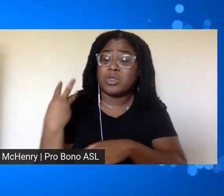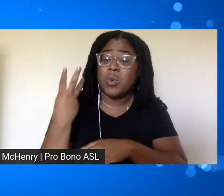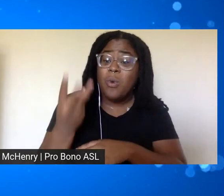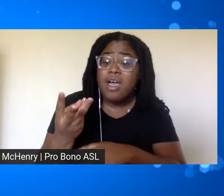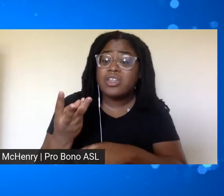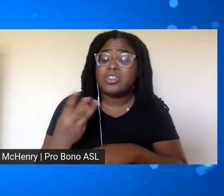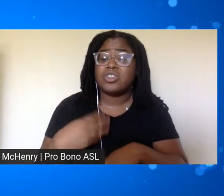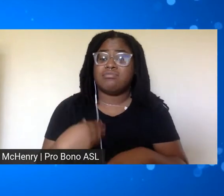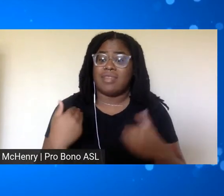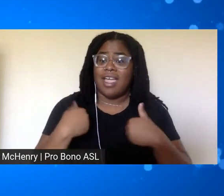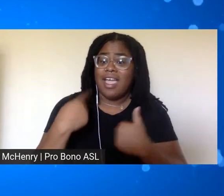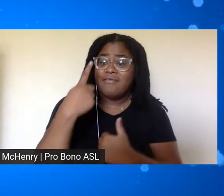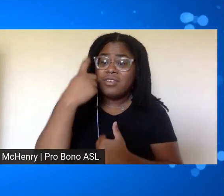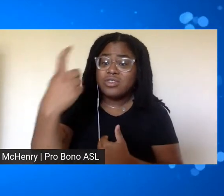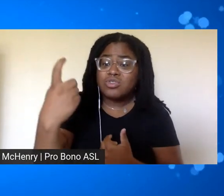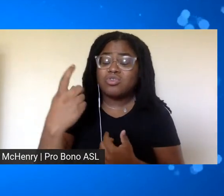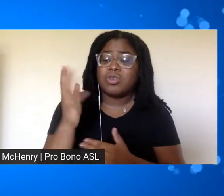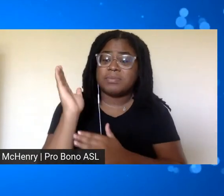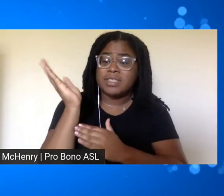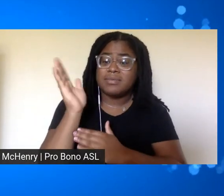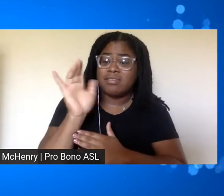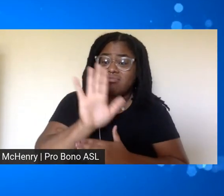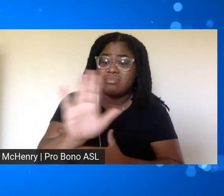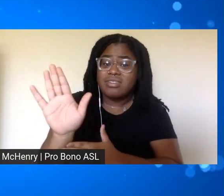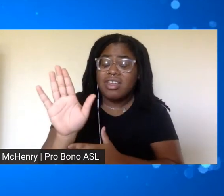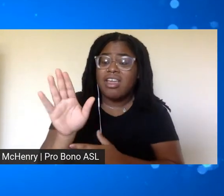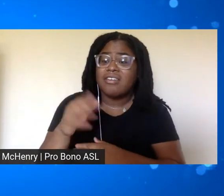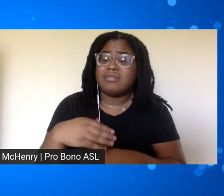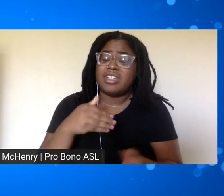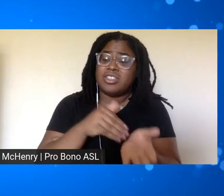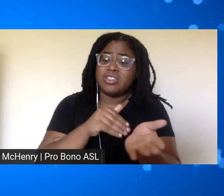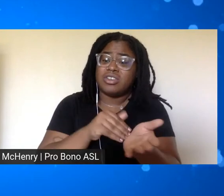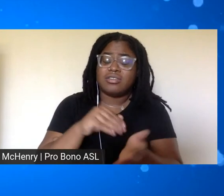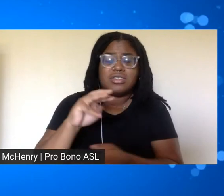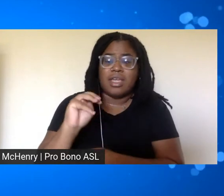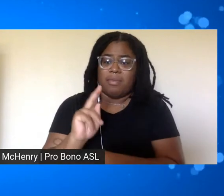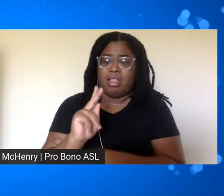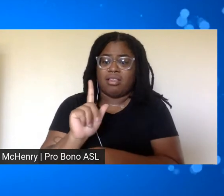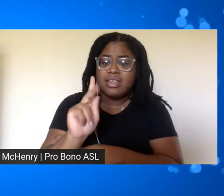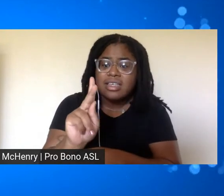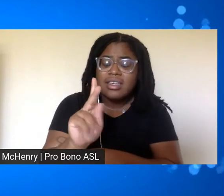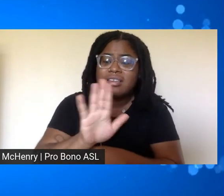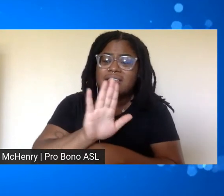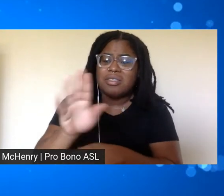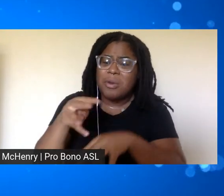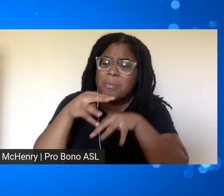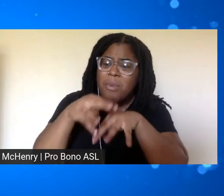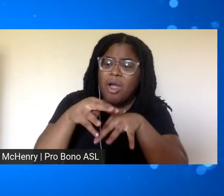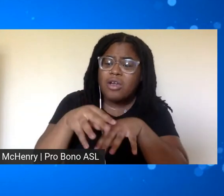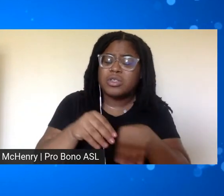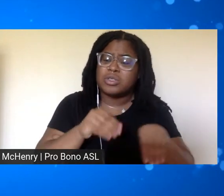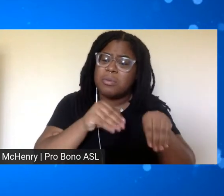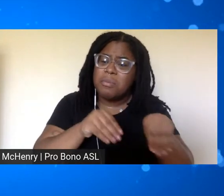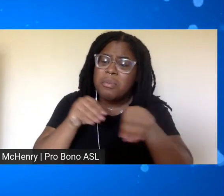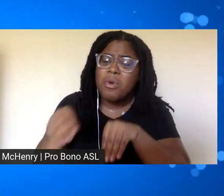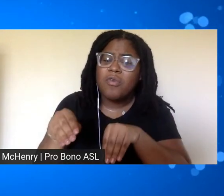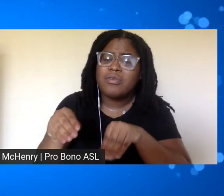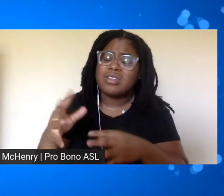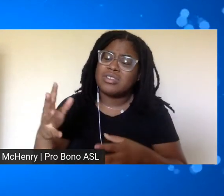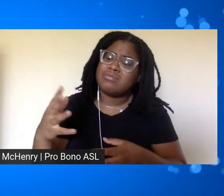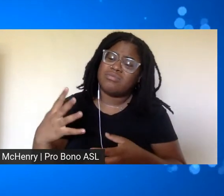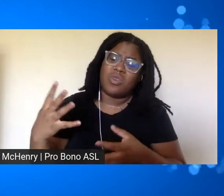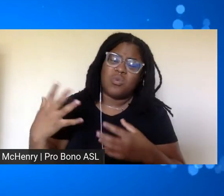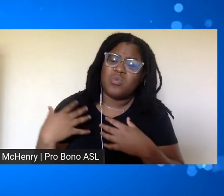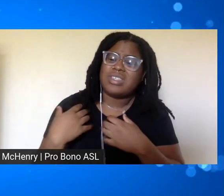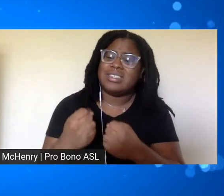reflected a desire from dr king and the other leaders of that march and of the movement to redeem the soul of